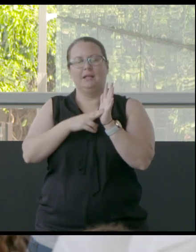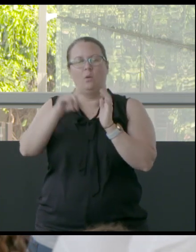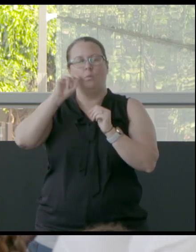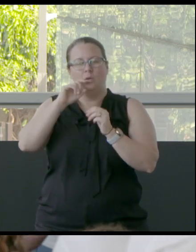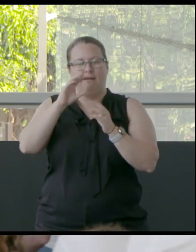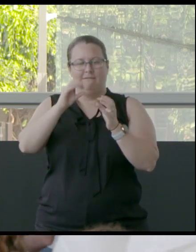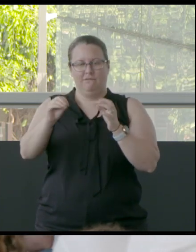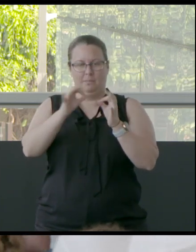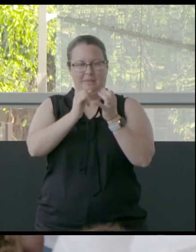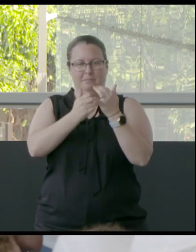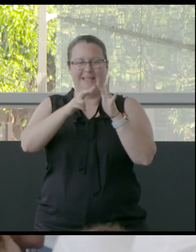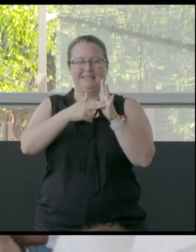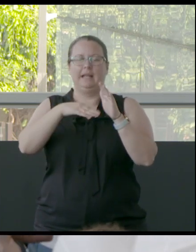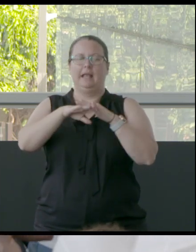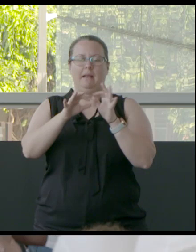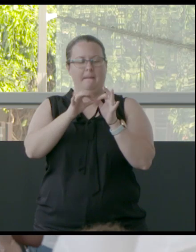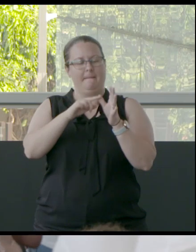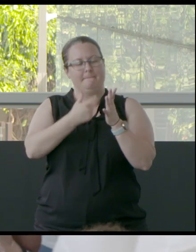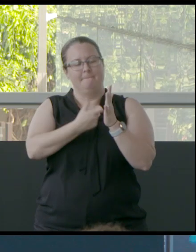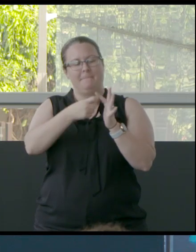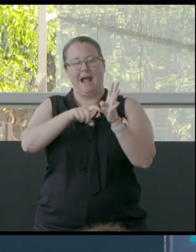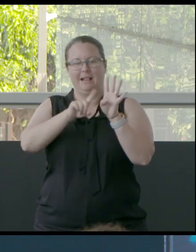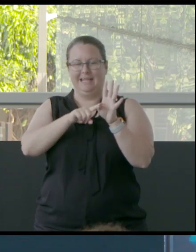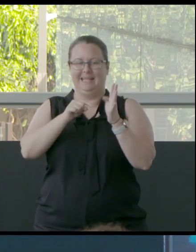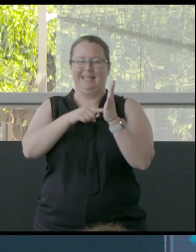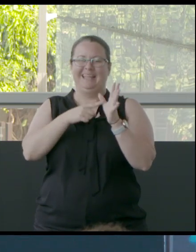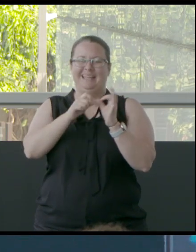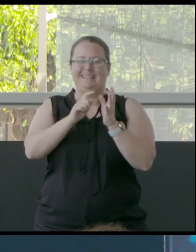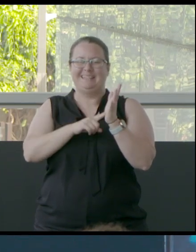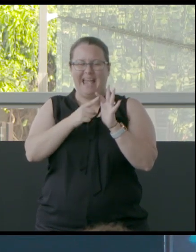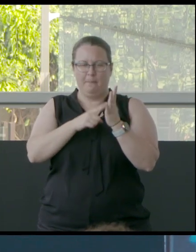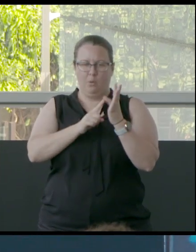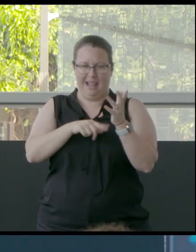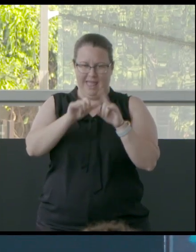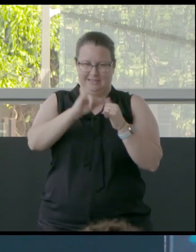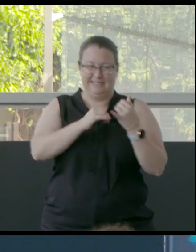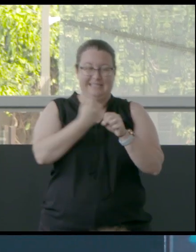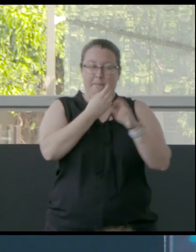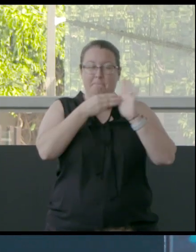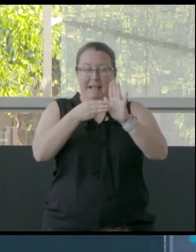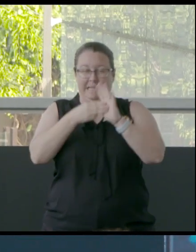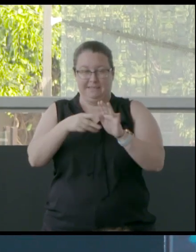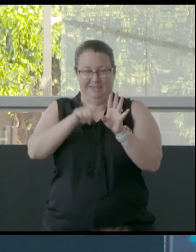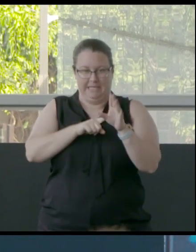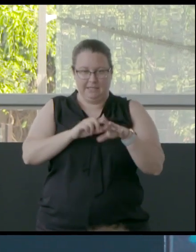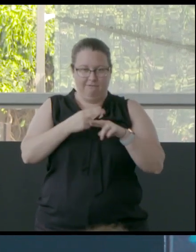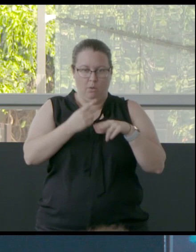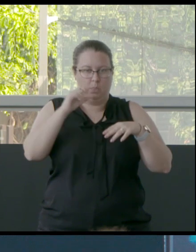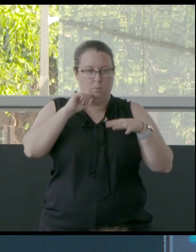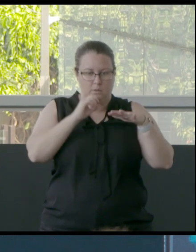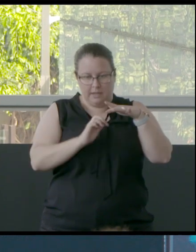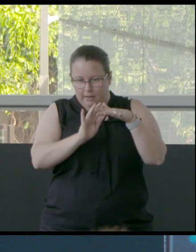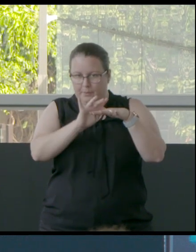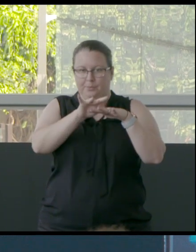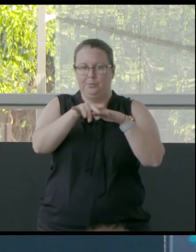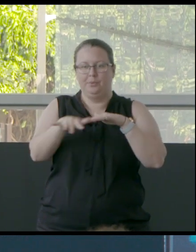basin in the Barclay Tablelands, and it takes millions of years for the water to come up through tiny fissures in